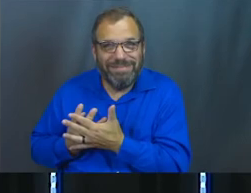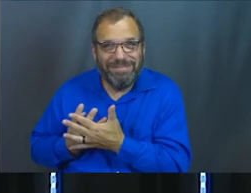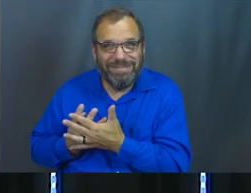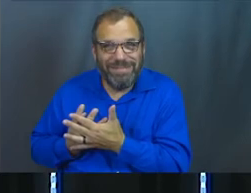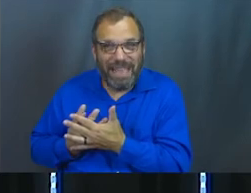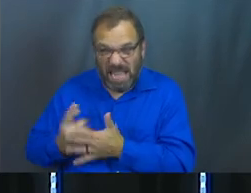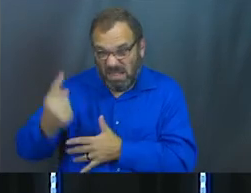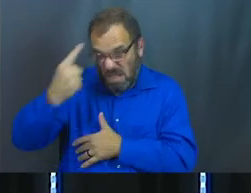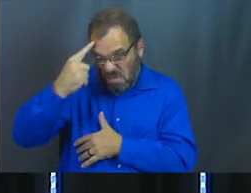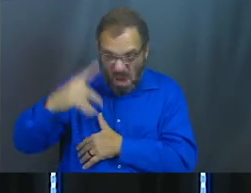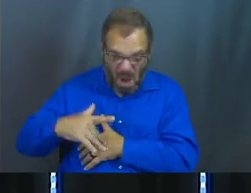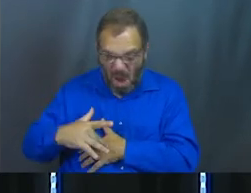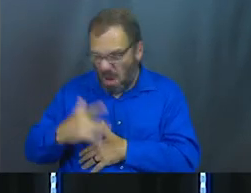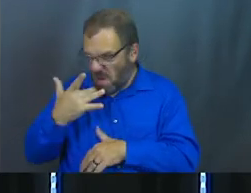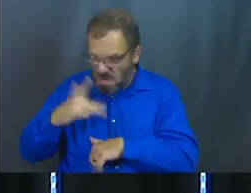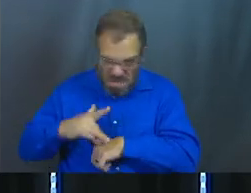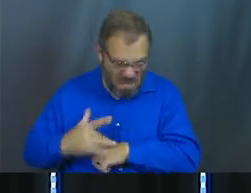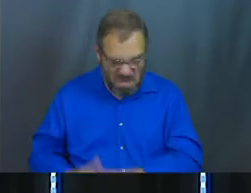to be bound by those things.